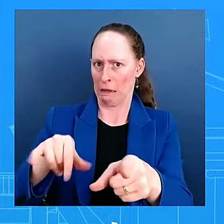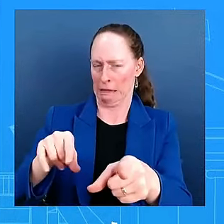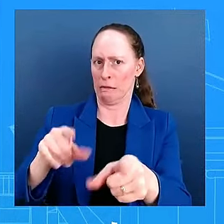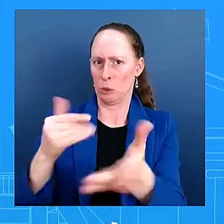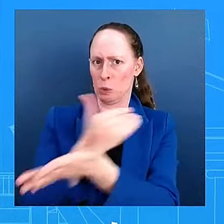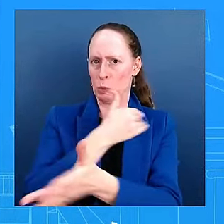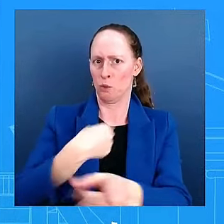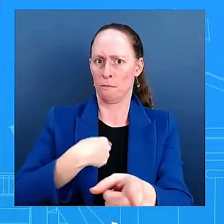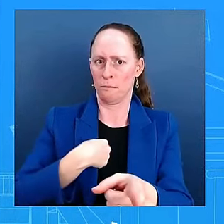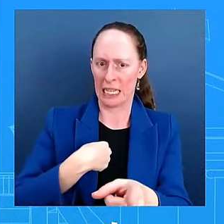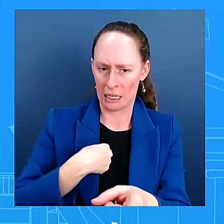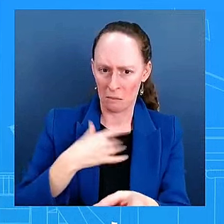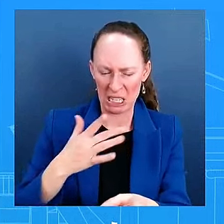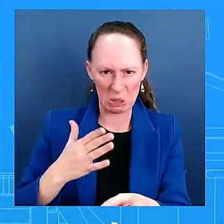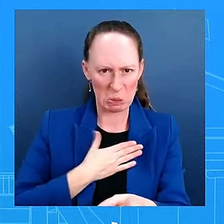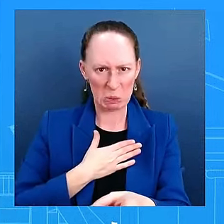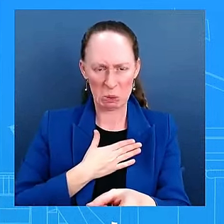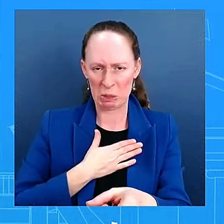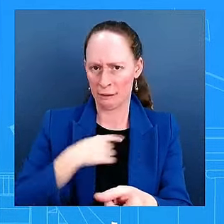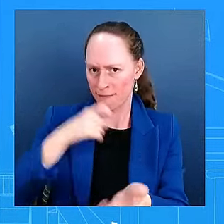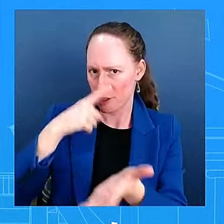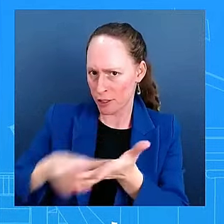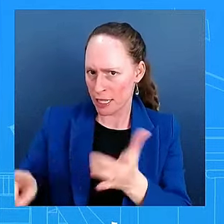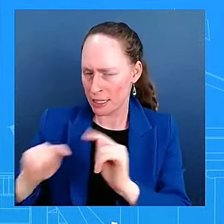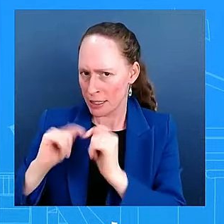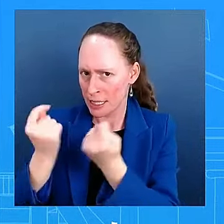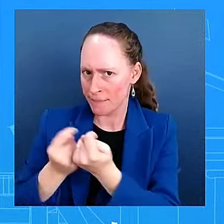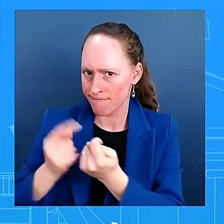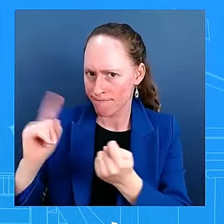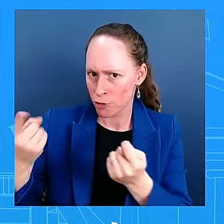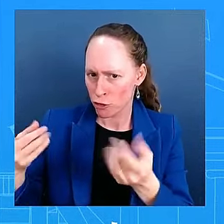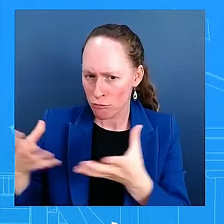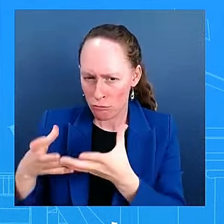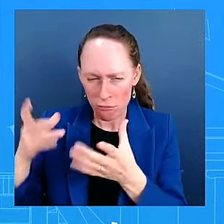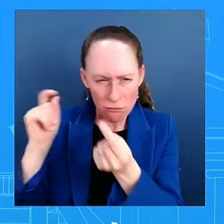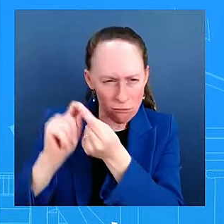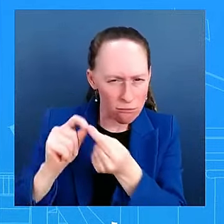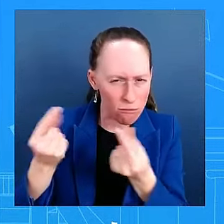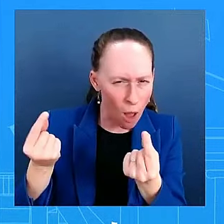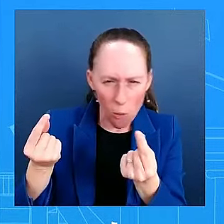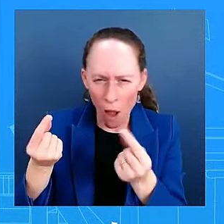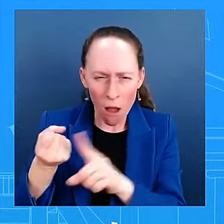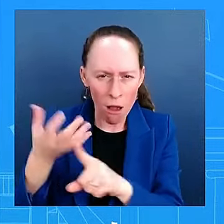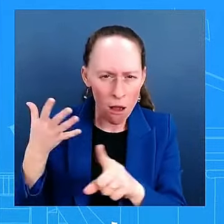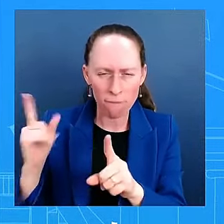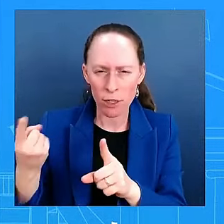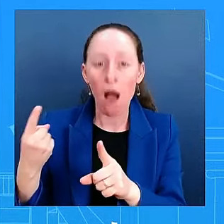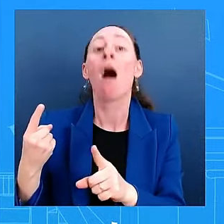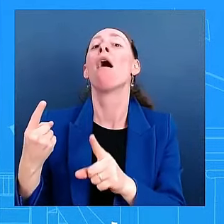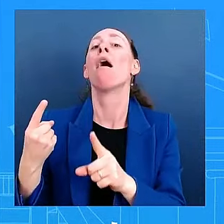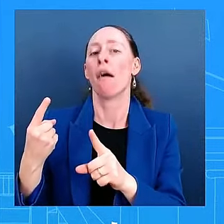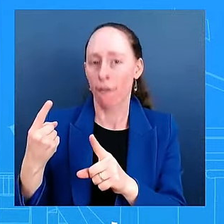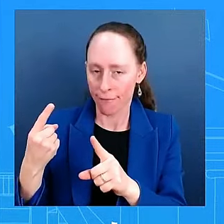and get a better sense of what is indeed happening and what, you know, the facts are.